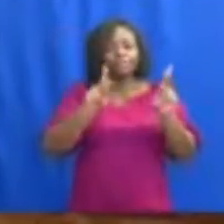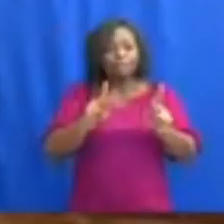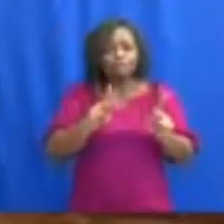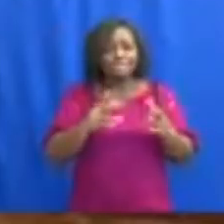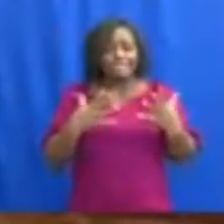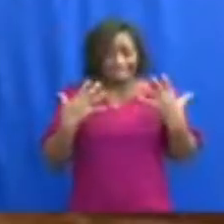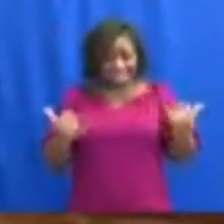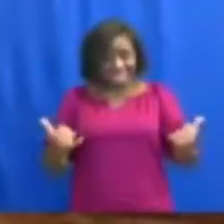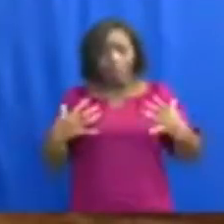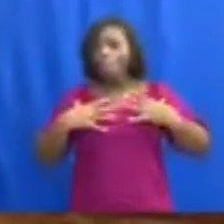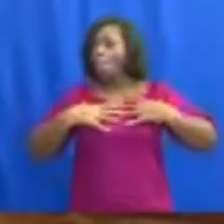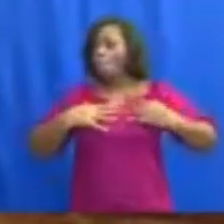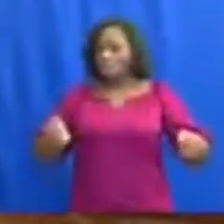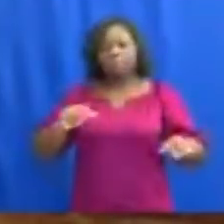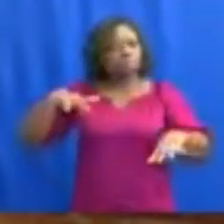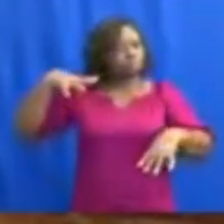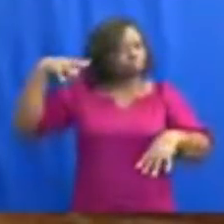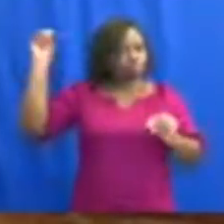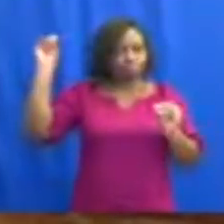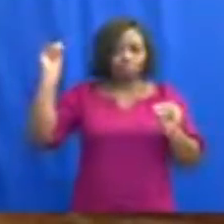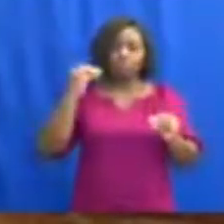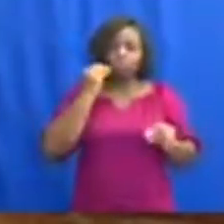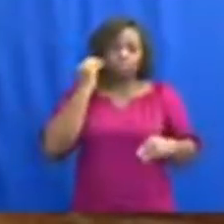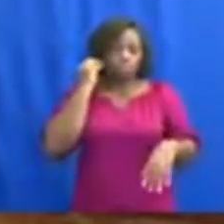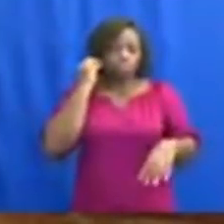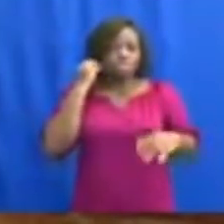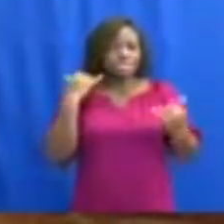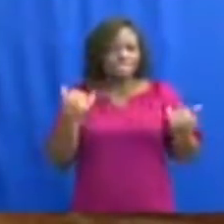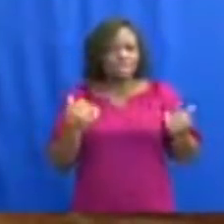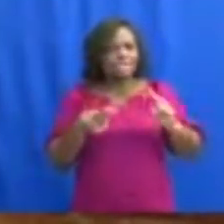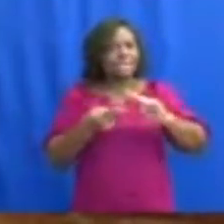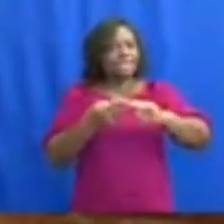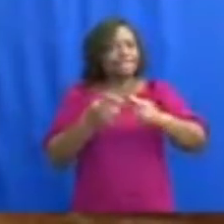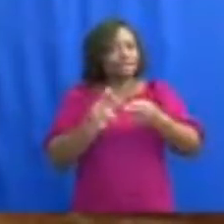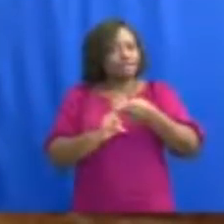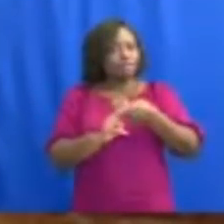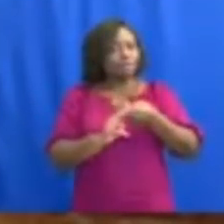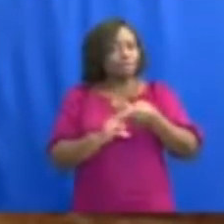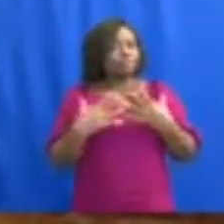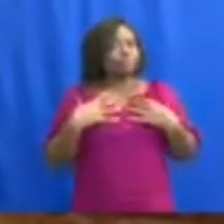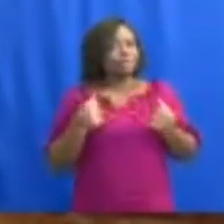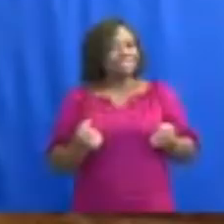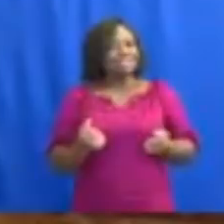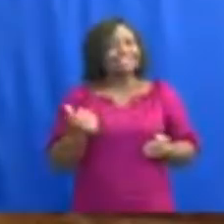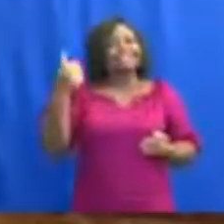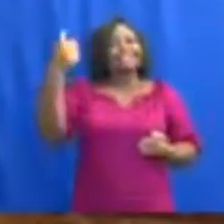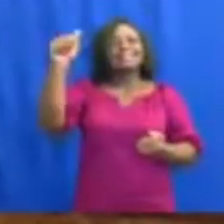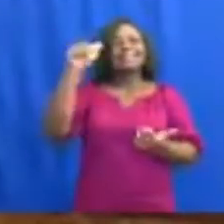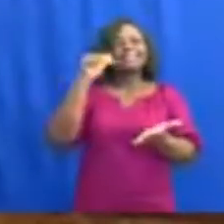been discharged. This brings the total number of recoveries to 10